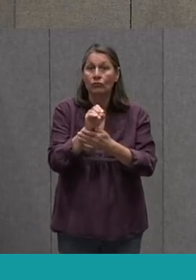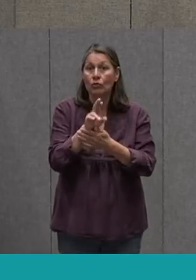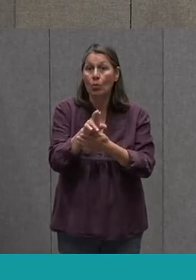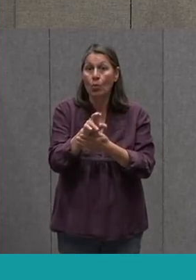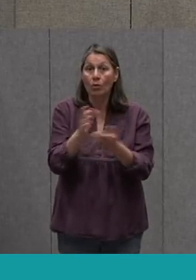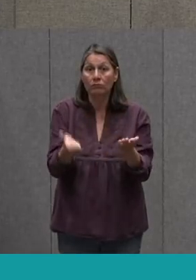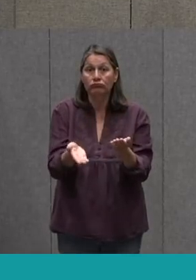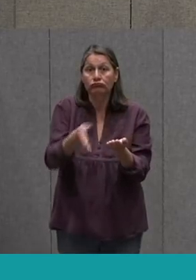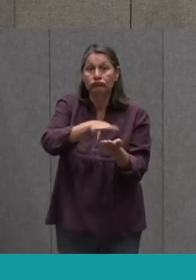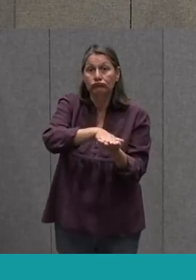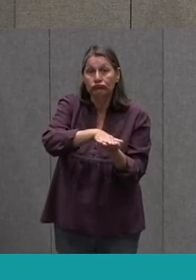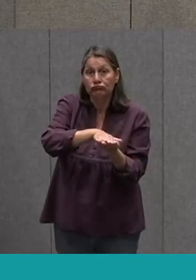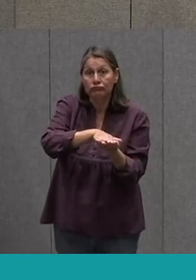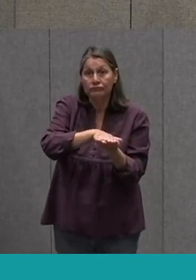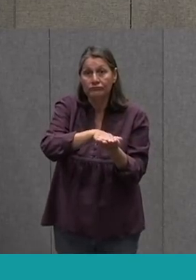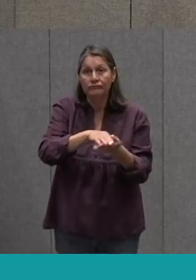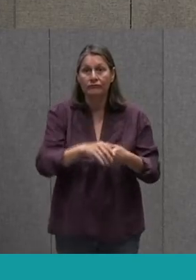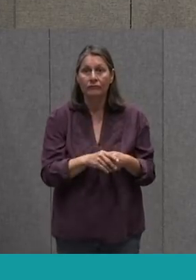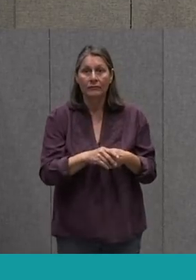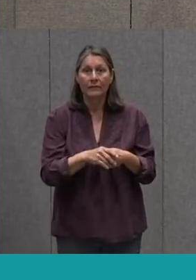Half Make A